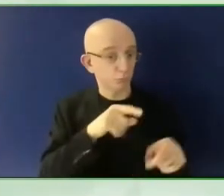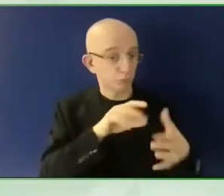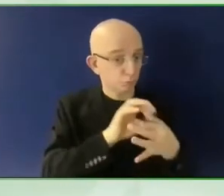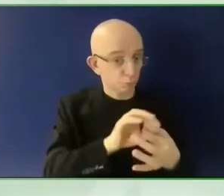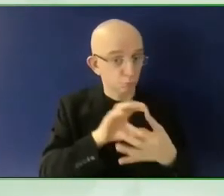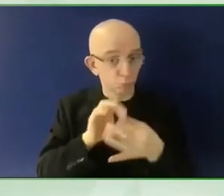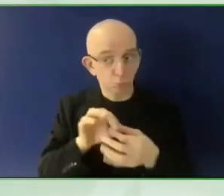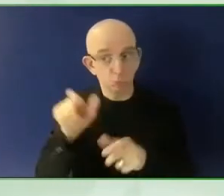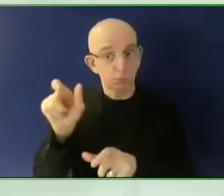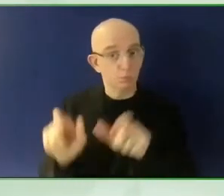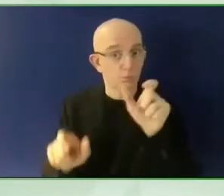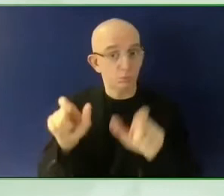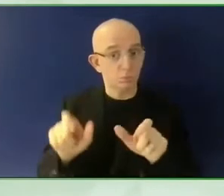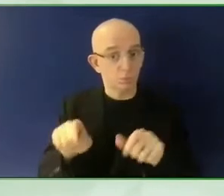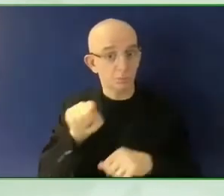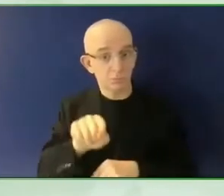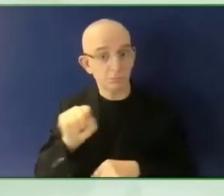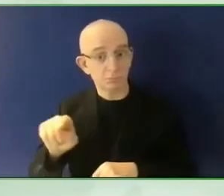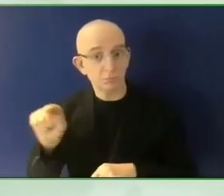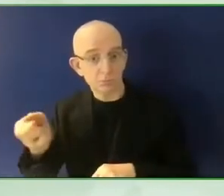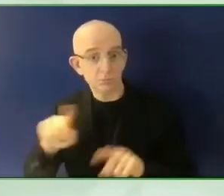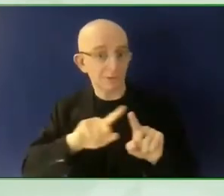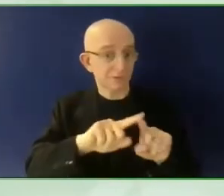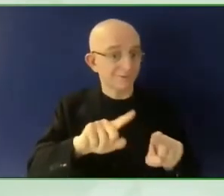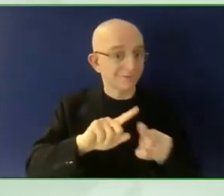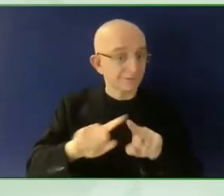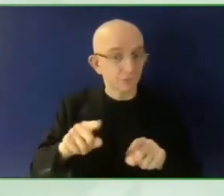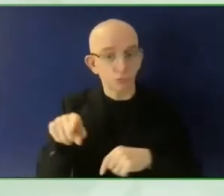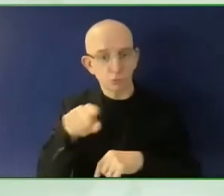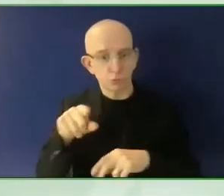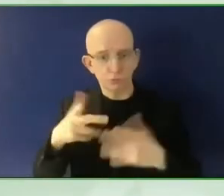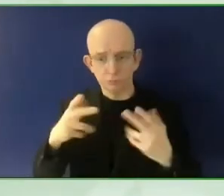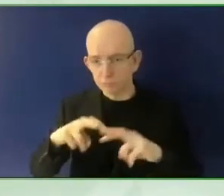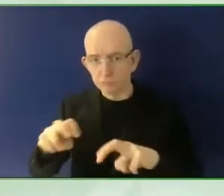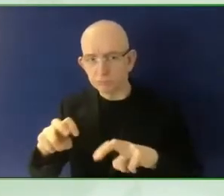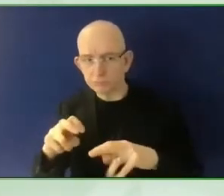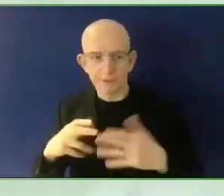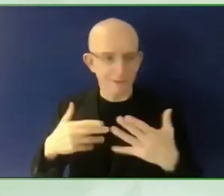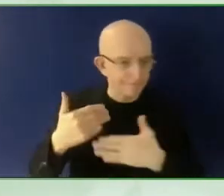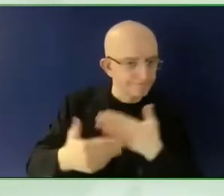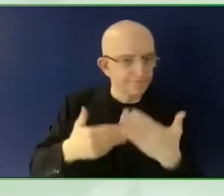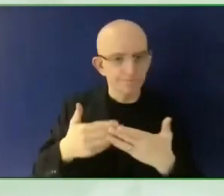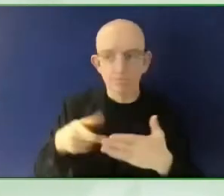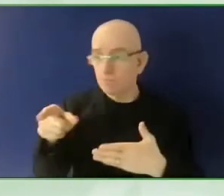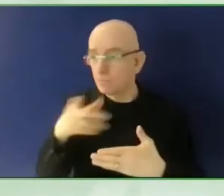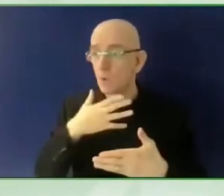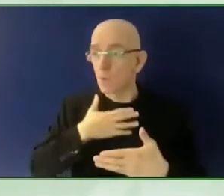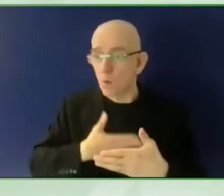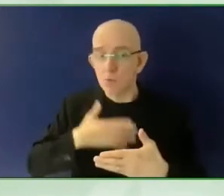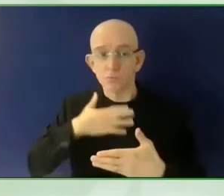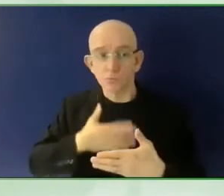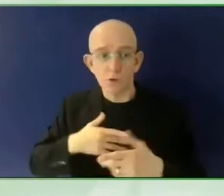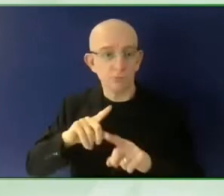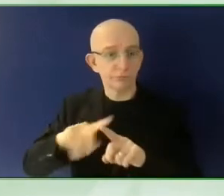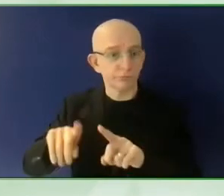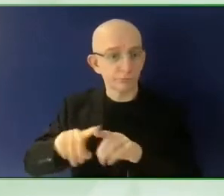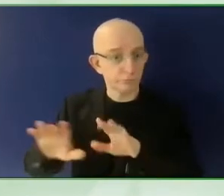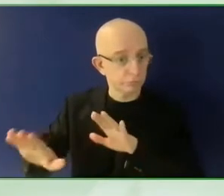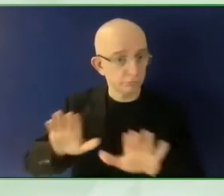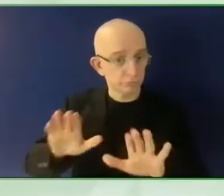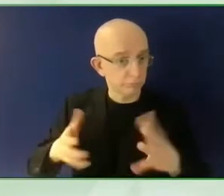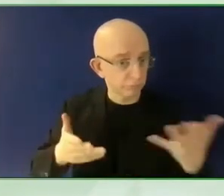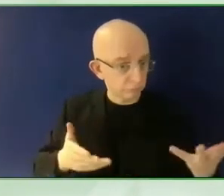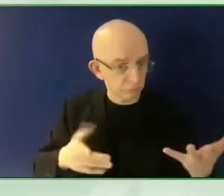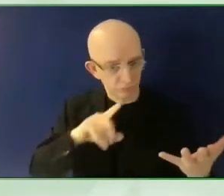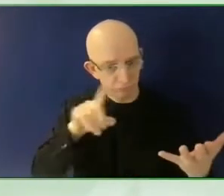So when somebody contacts a company, they're actually going to be connected to someone who works at